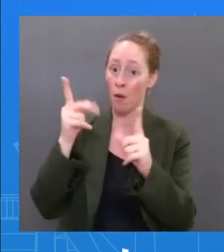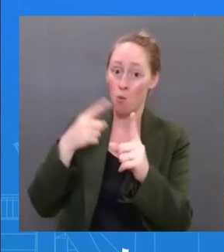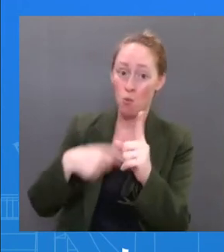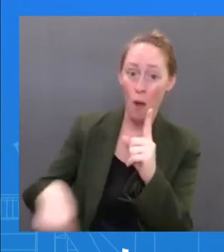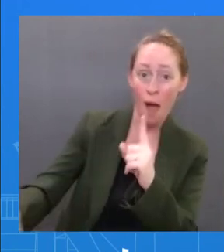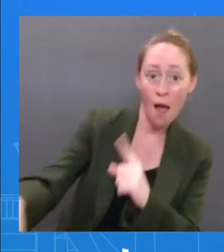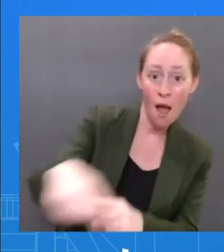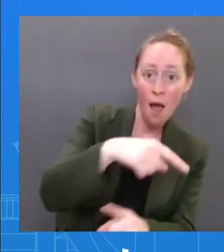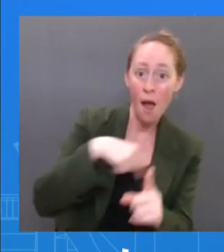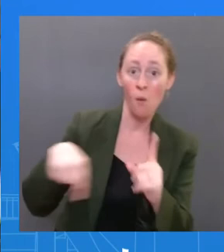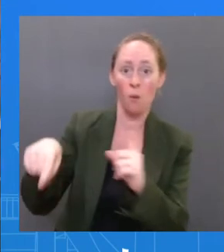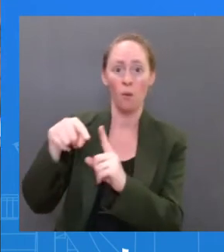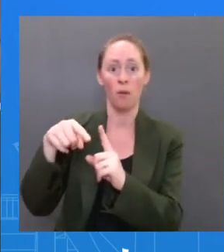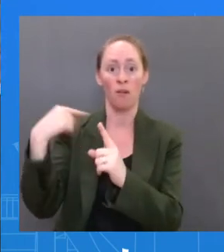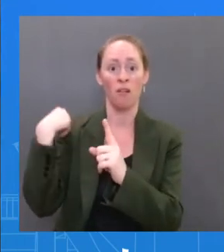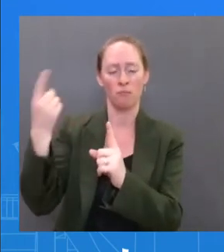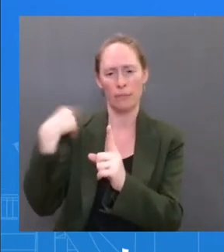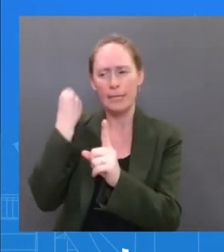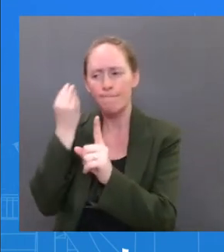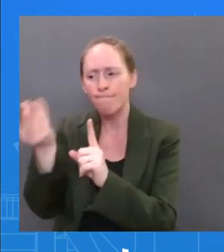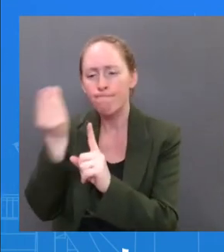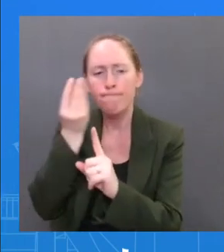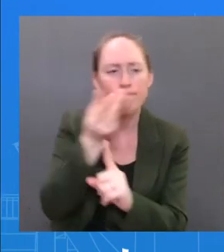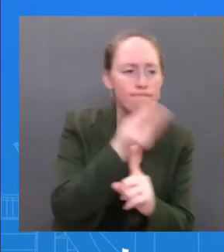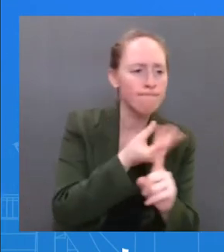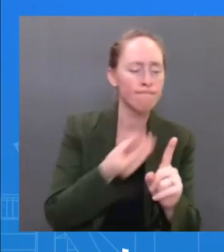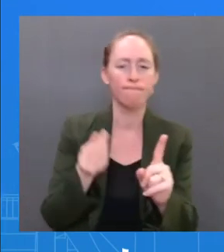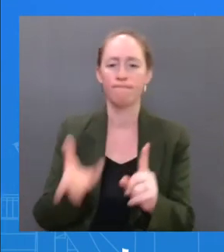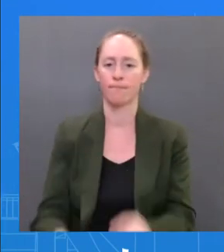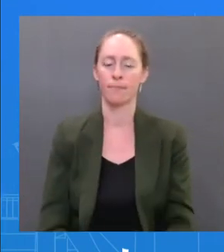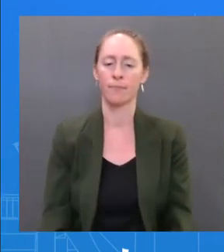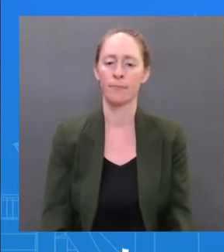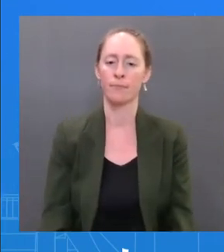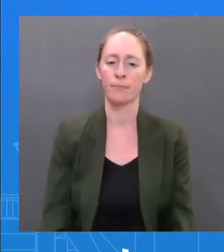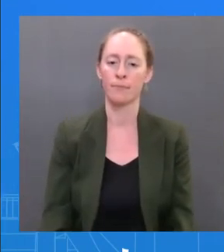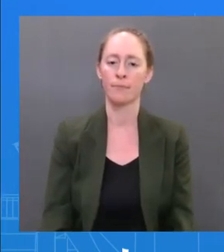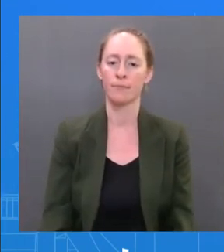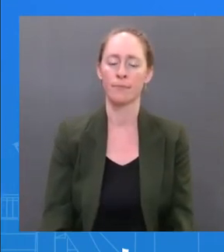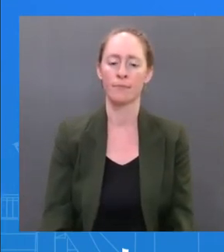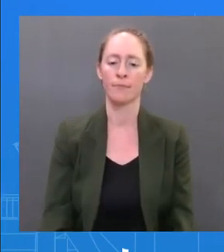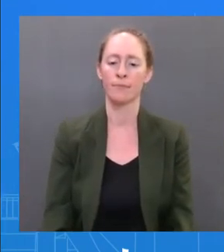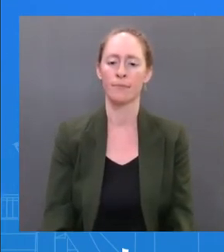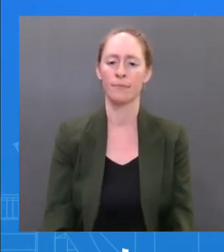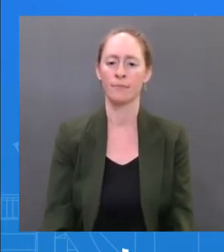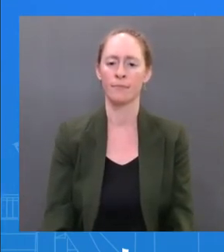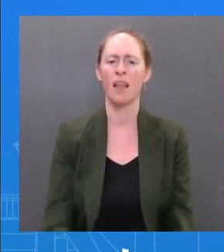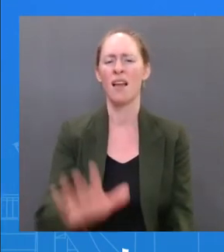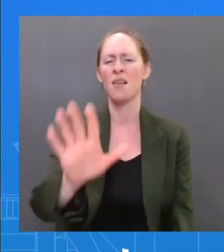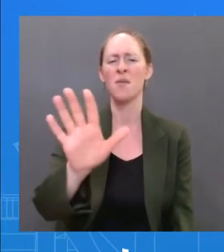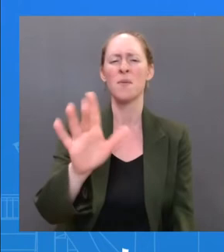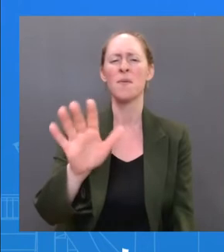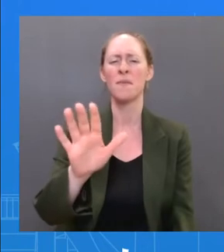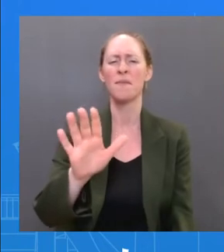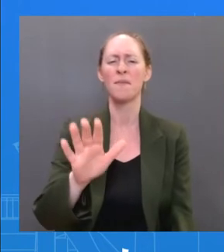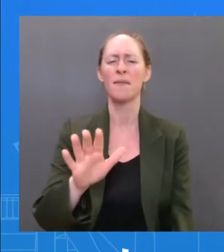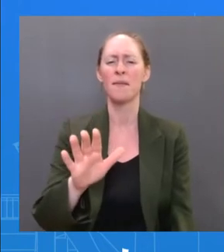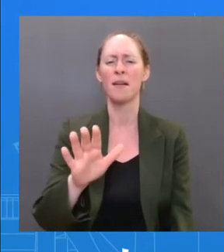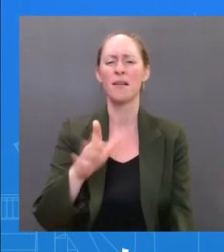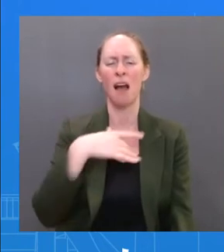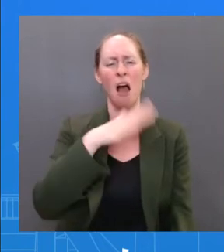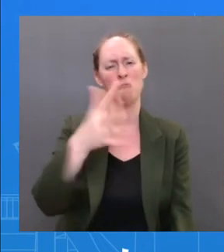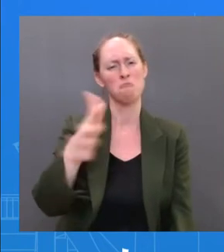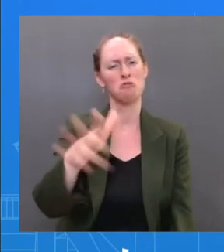you clarify your recommendation to the President? Simon, I promise I'll get to you. Just give me one second. I'm jumping around. Okay? Go ahead. The Yeah, thanks very much.